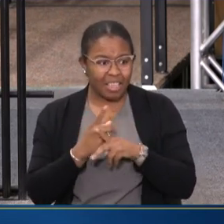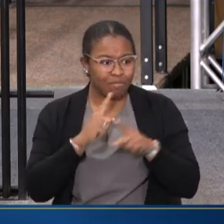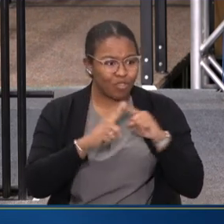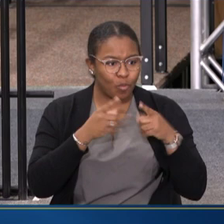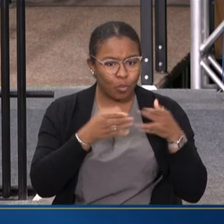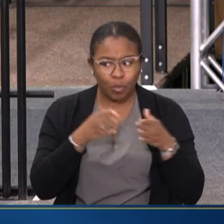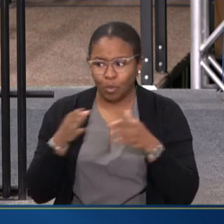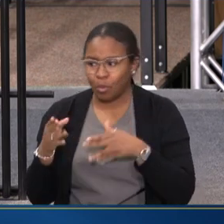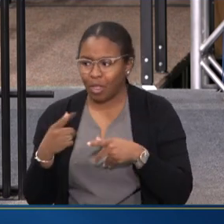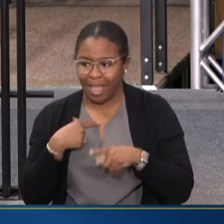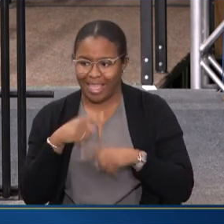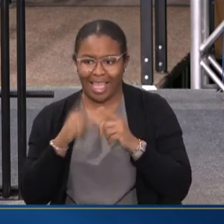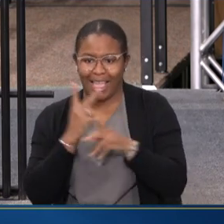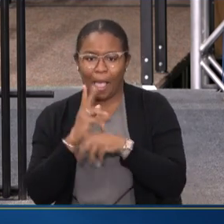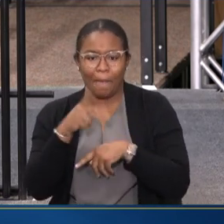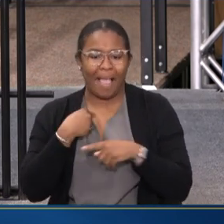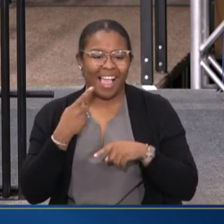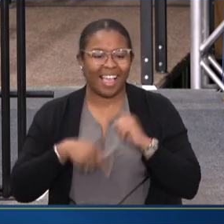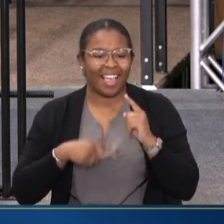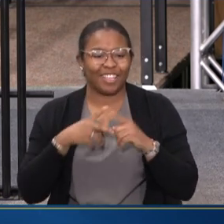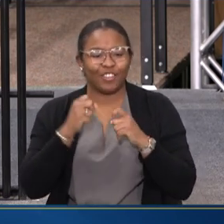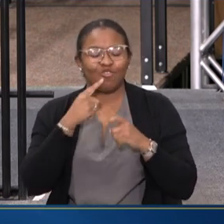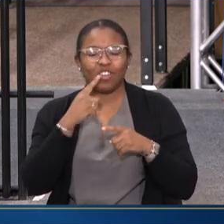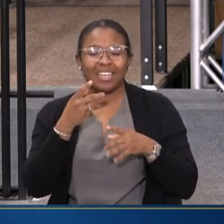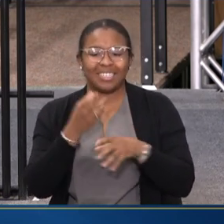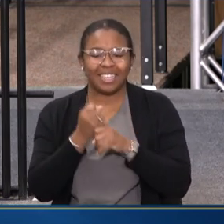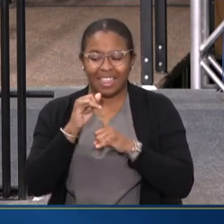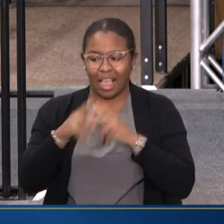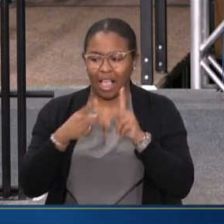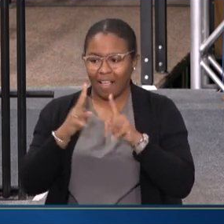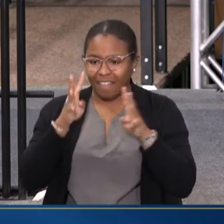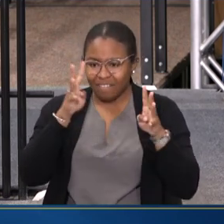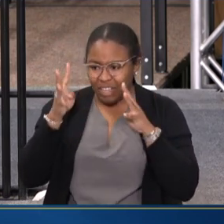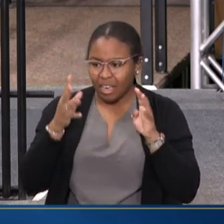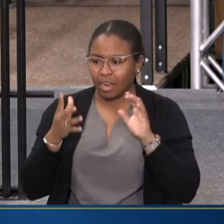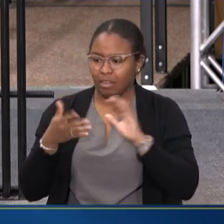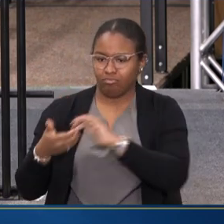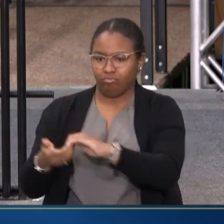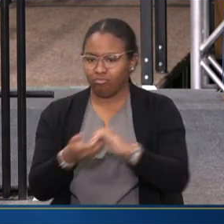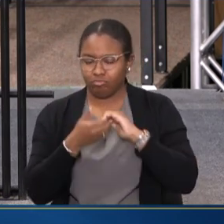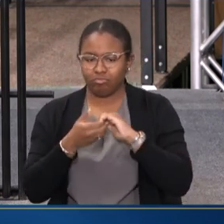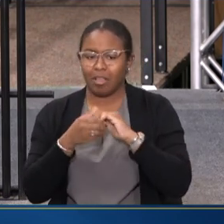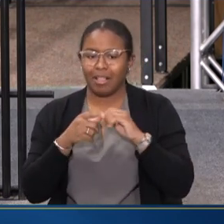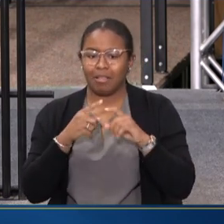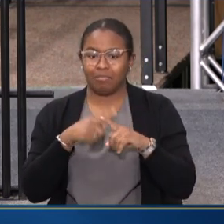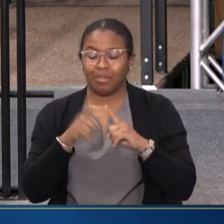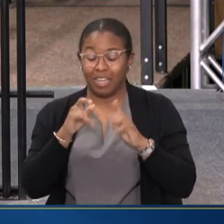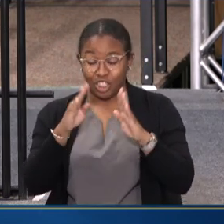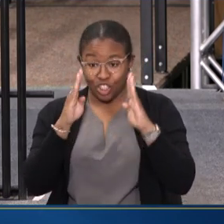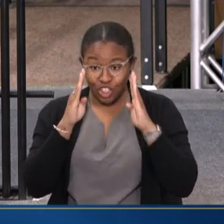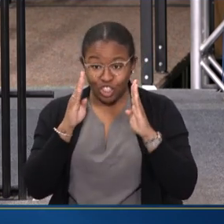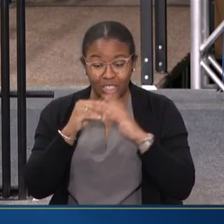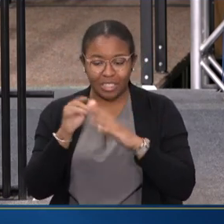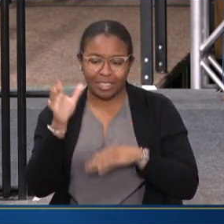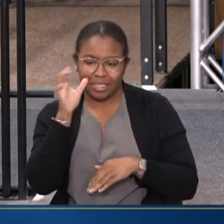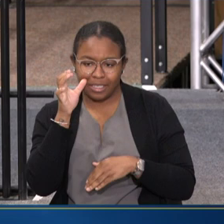BUT IT IS GOING TO TAKE THAT INNOVATION AND THAT COLLECTIVE APPROACH, BUT THE ATTENTION AND LISTENING.